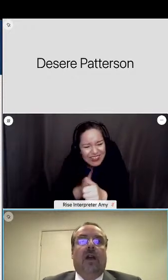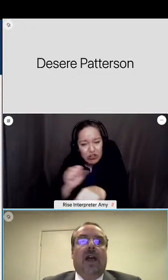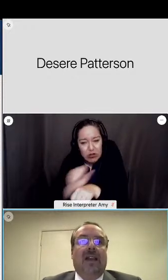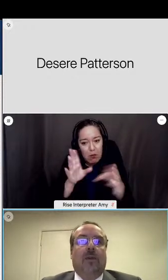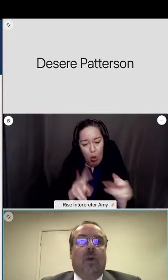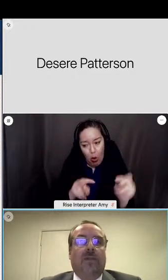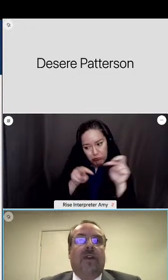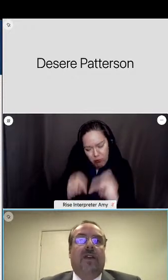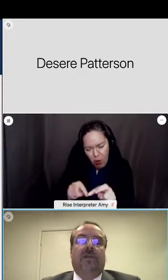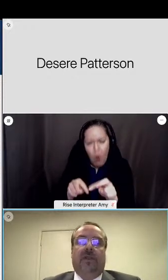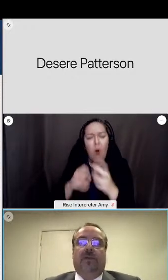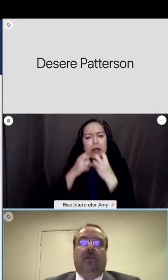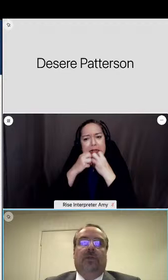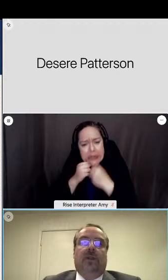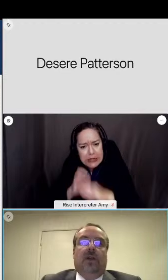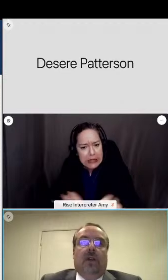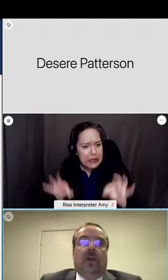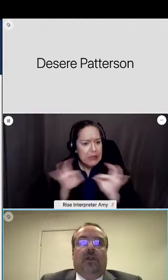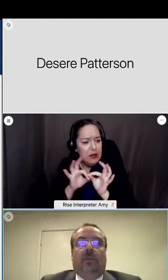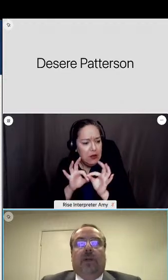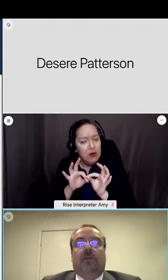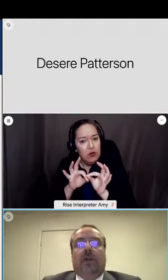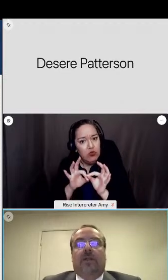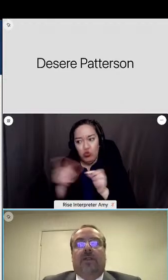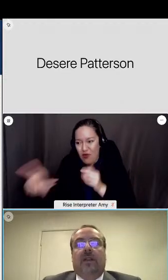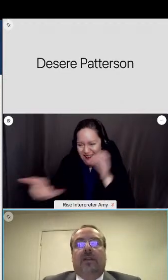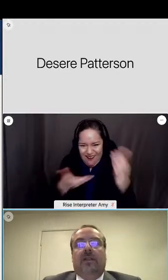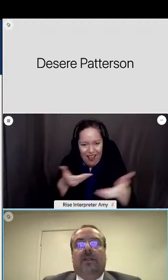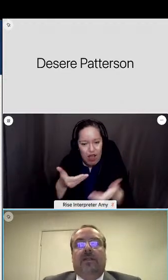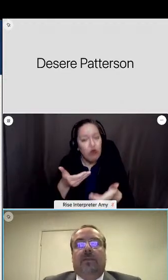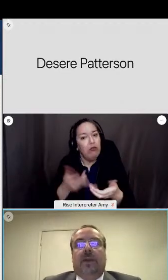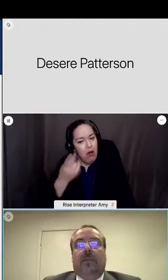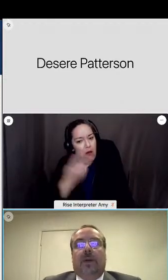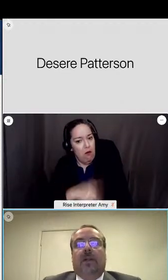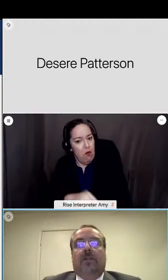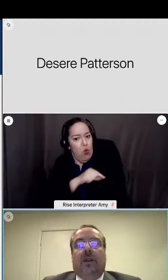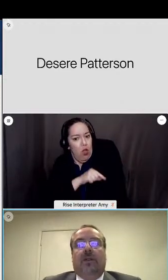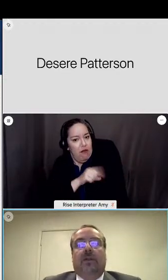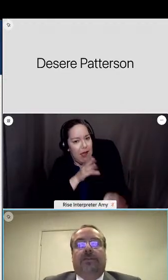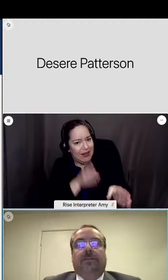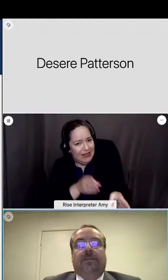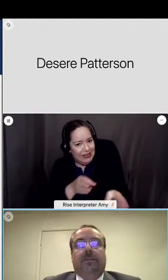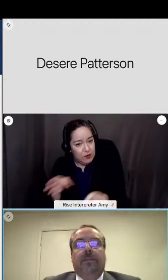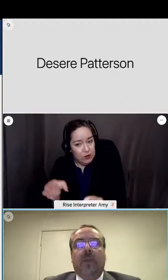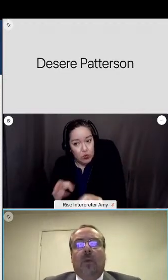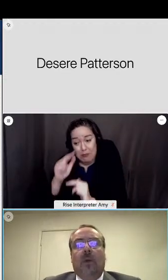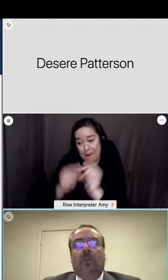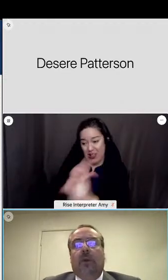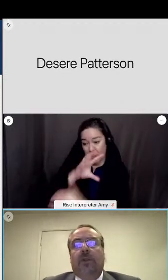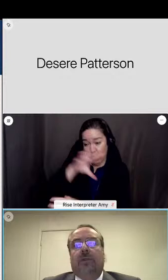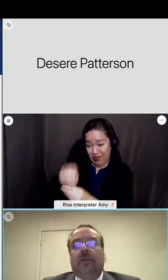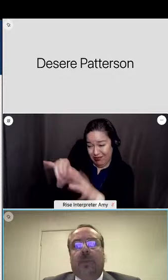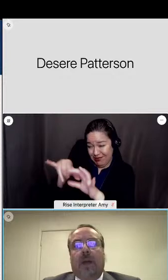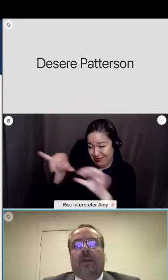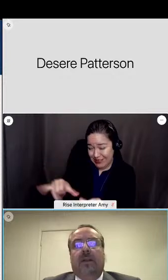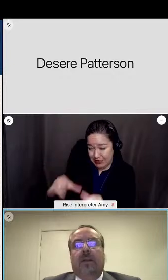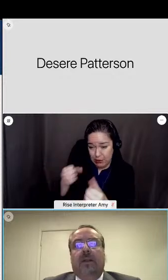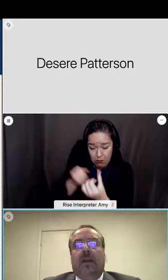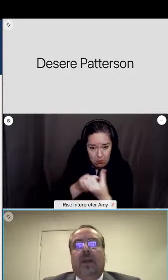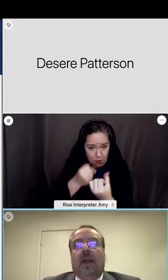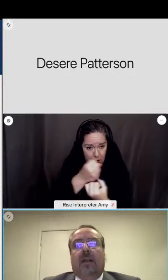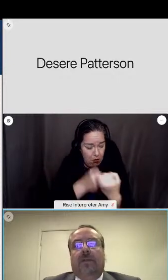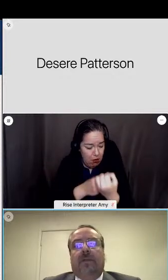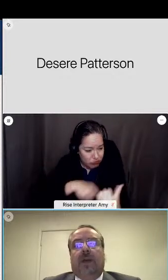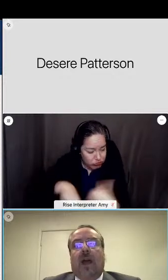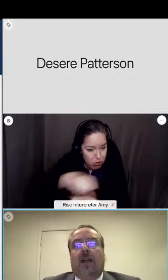higher highly qualified individuals to build trust in the system and among each other where employees are respected